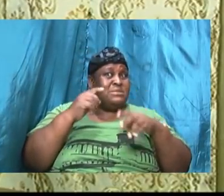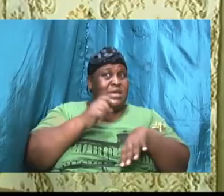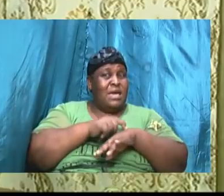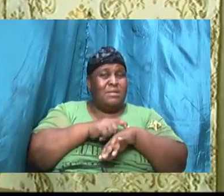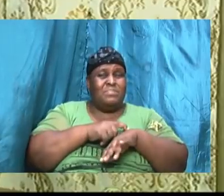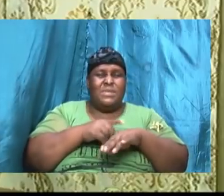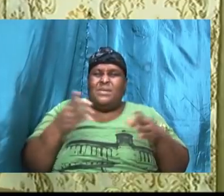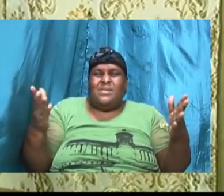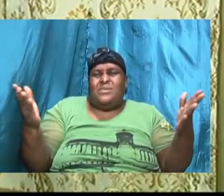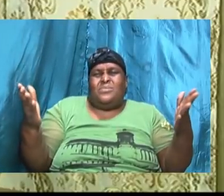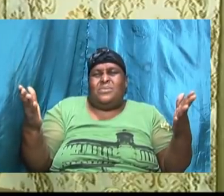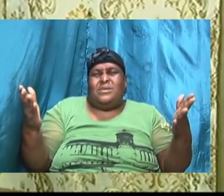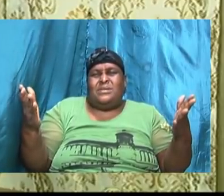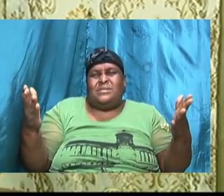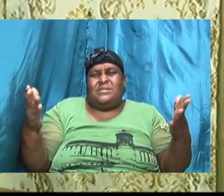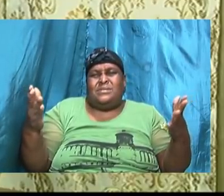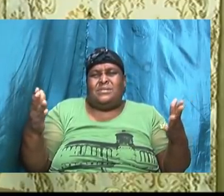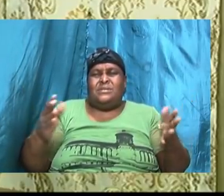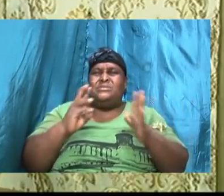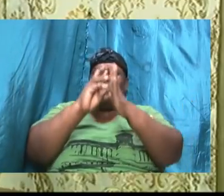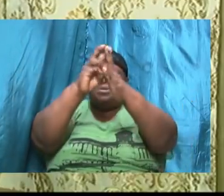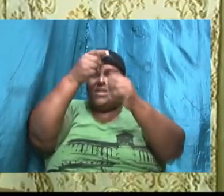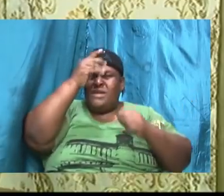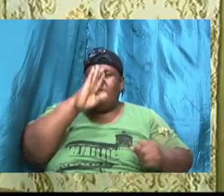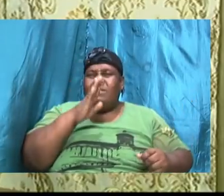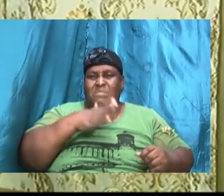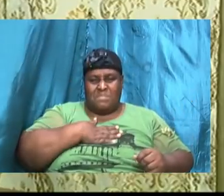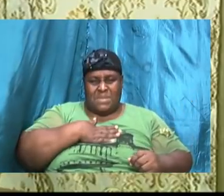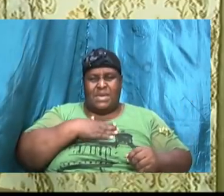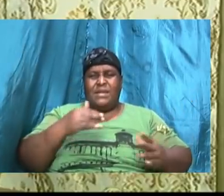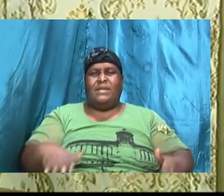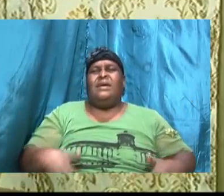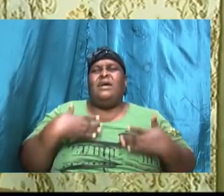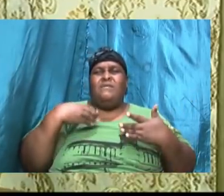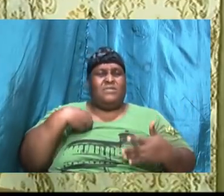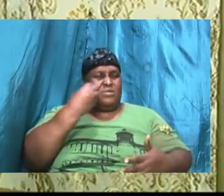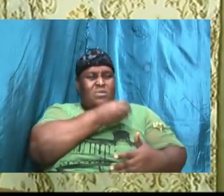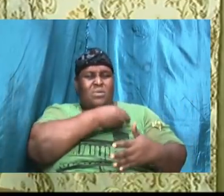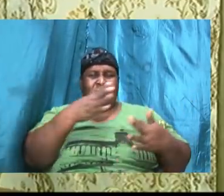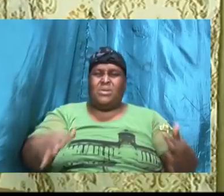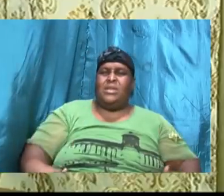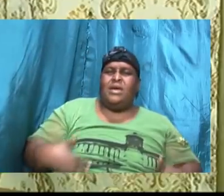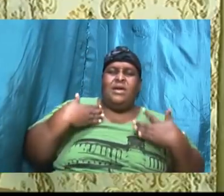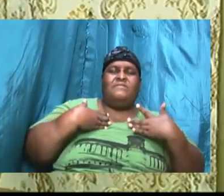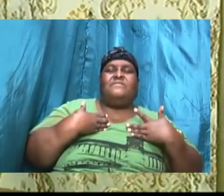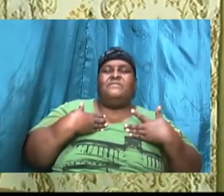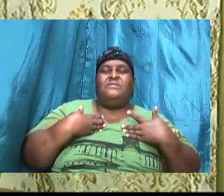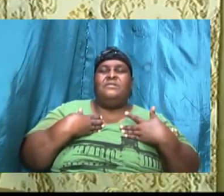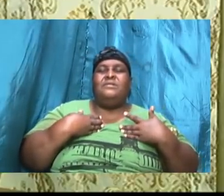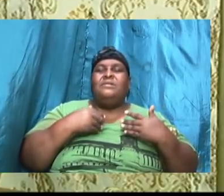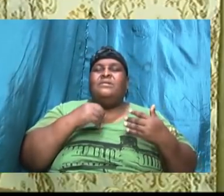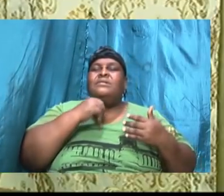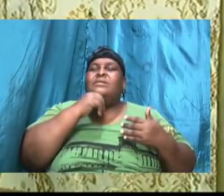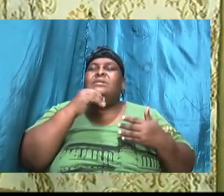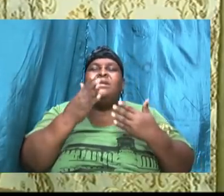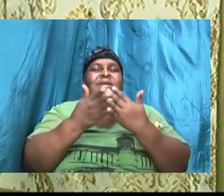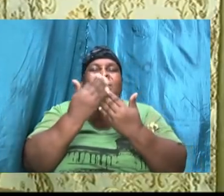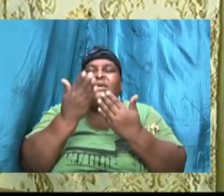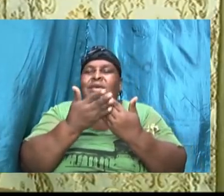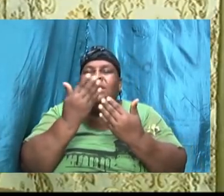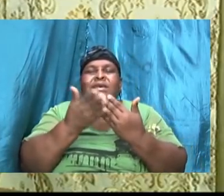of God for my life what is the will of God for our life it is not easy to define